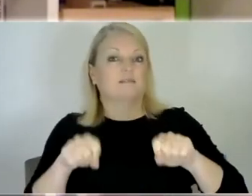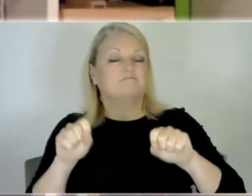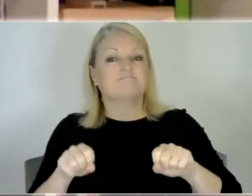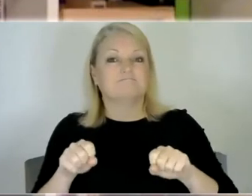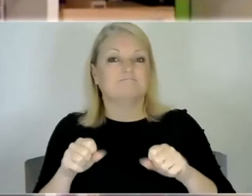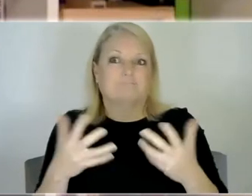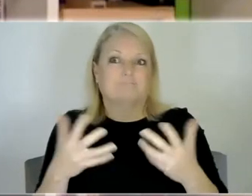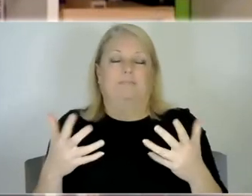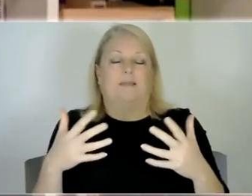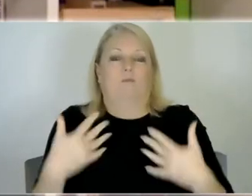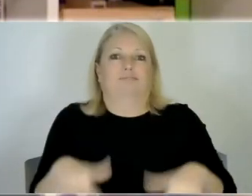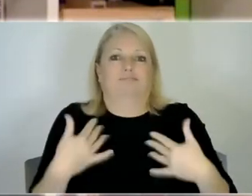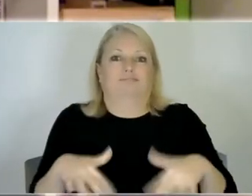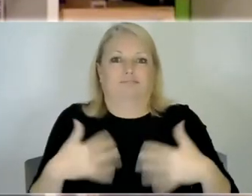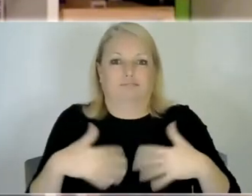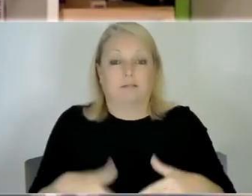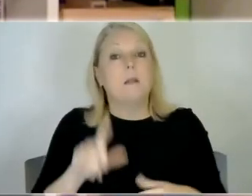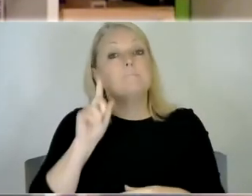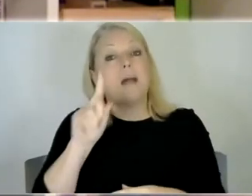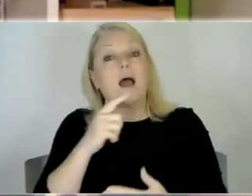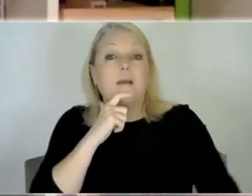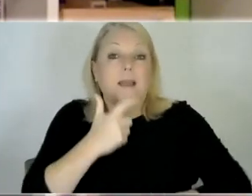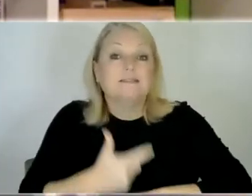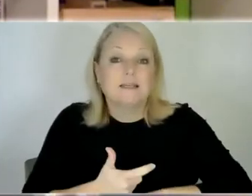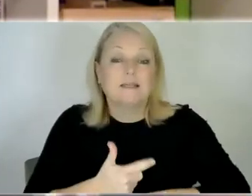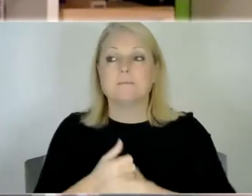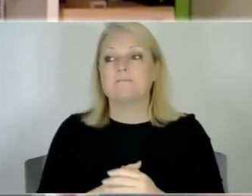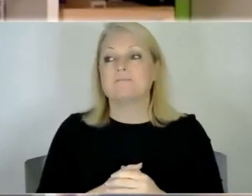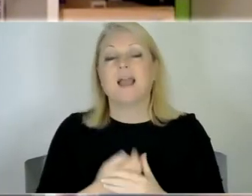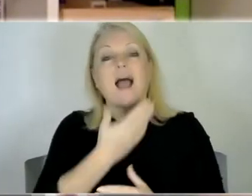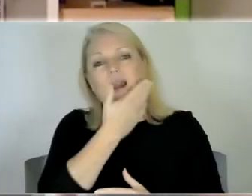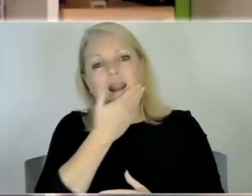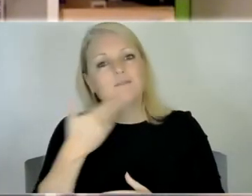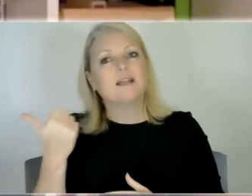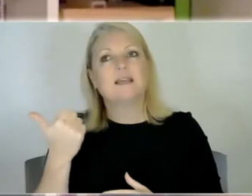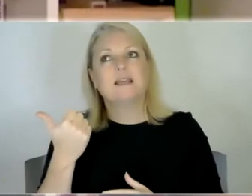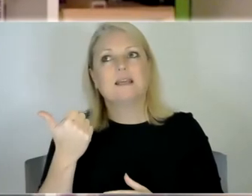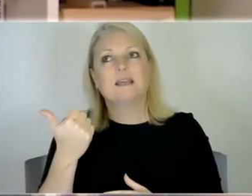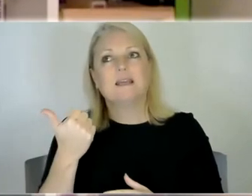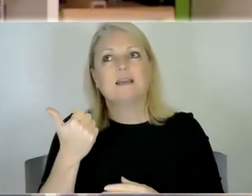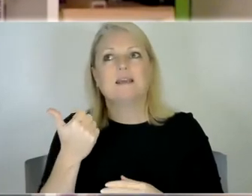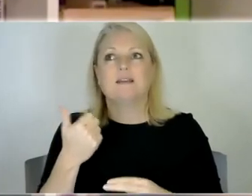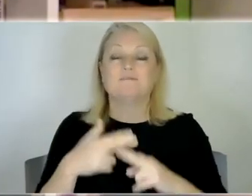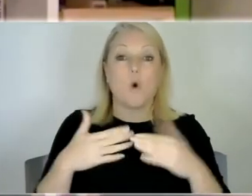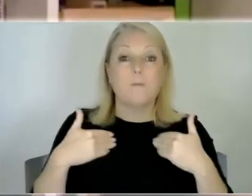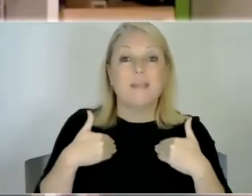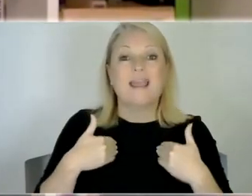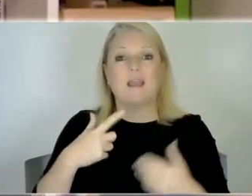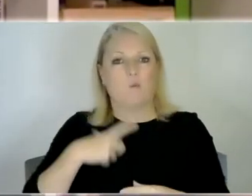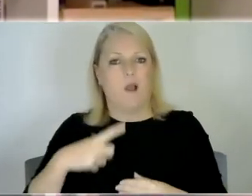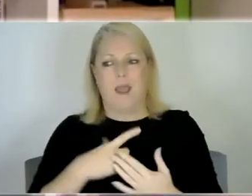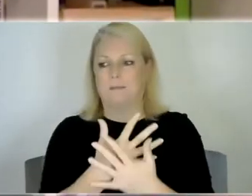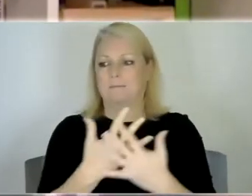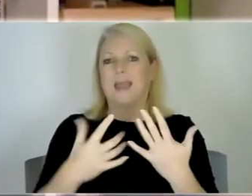but it's it's amazing and it's so lovely to uh you know I get so many messages and